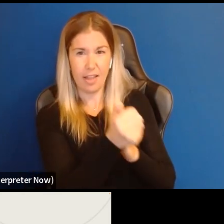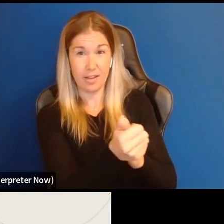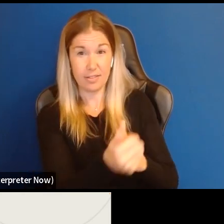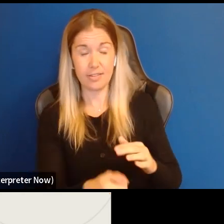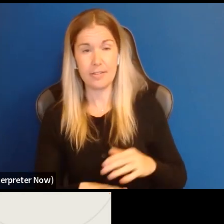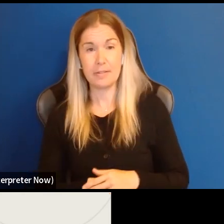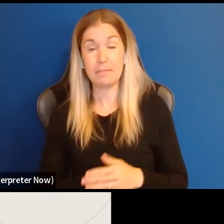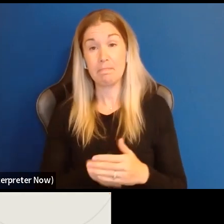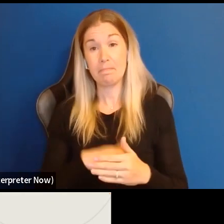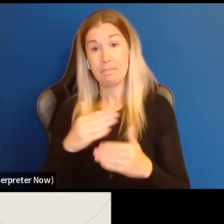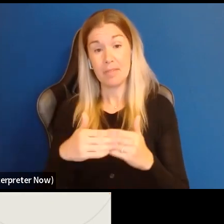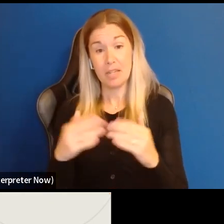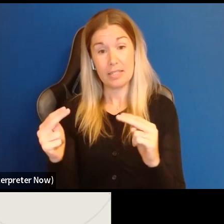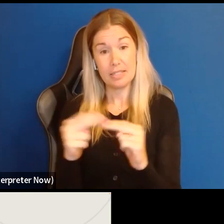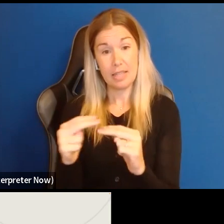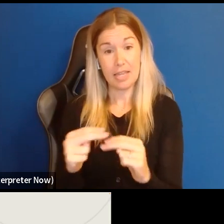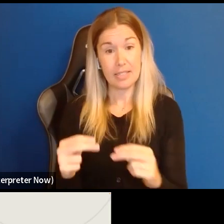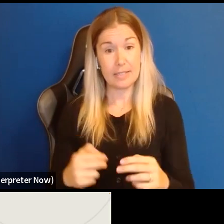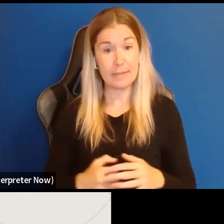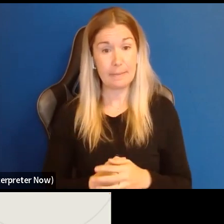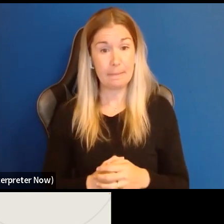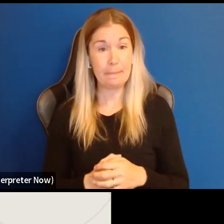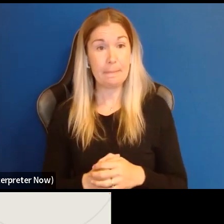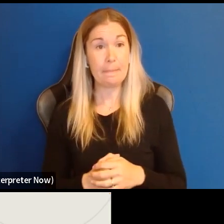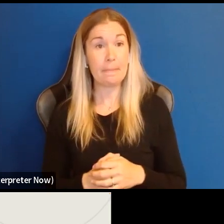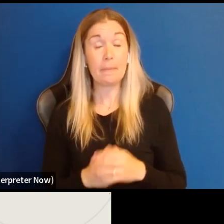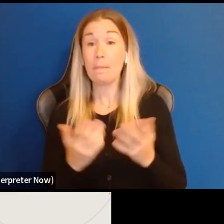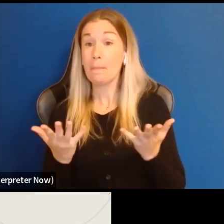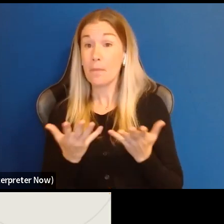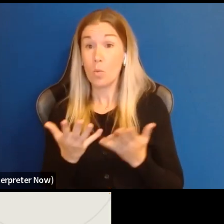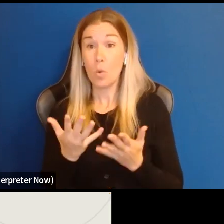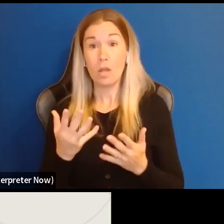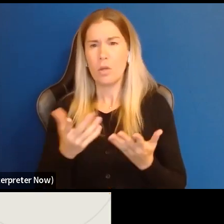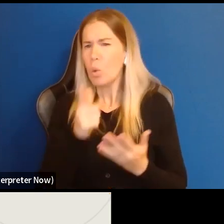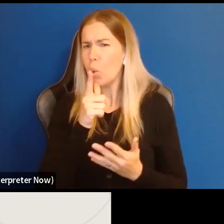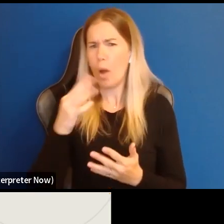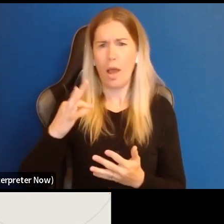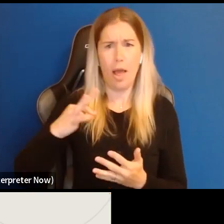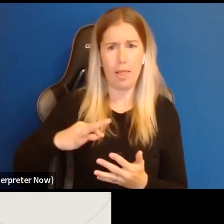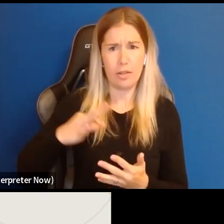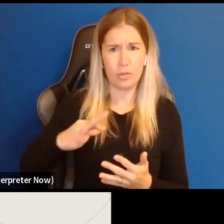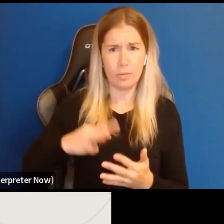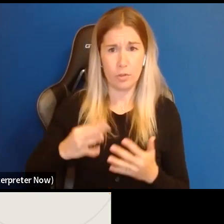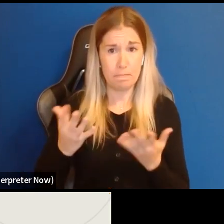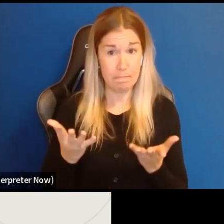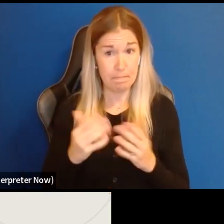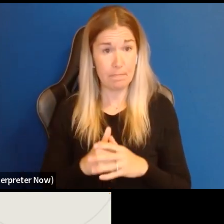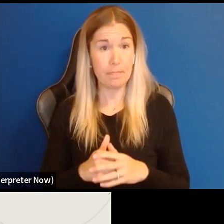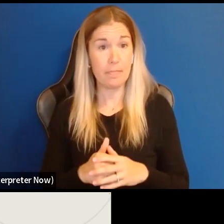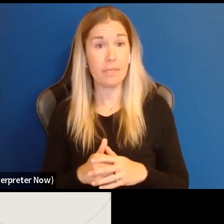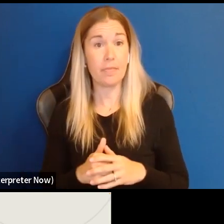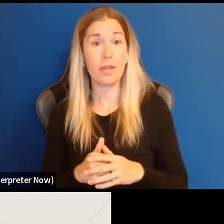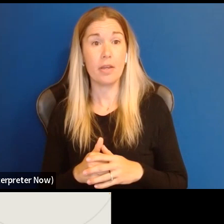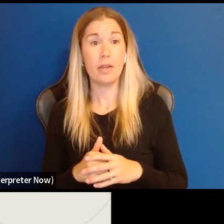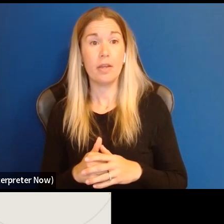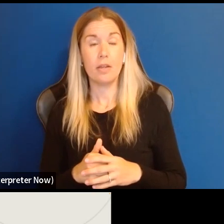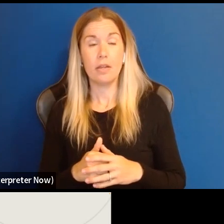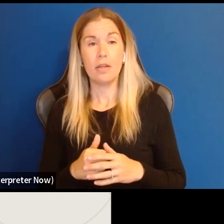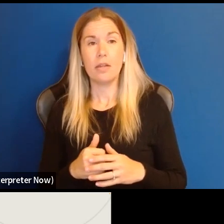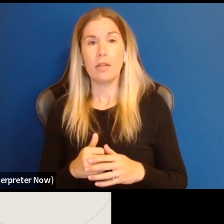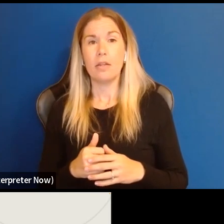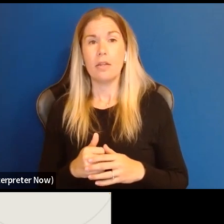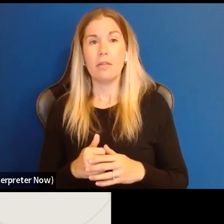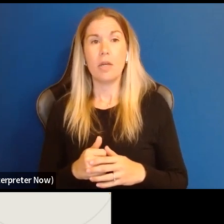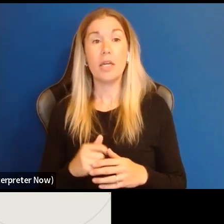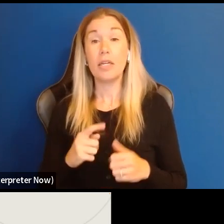Next slide please. So what that looks like with eligibility is, as I mentioned, you do need a